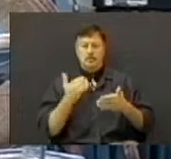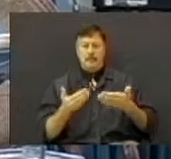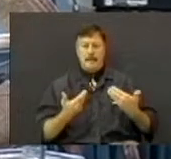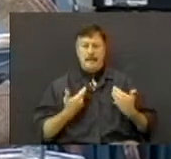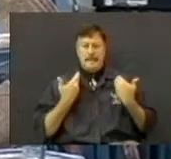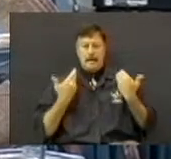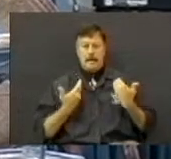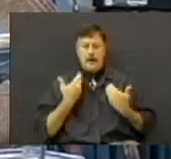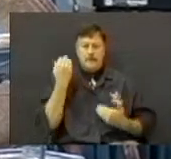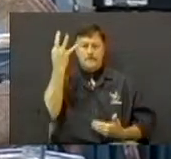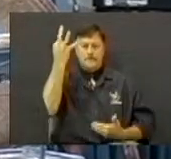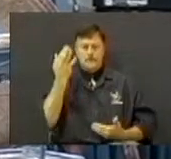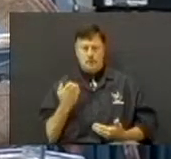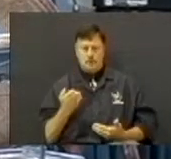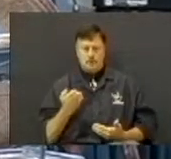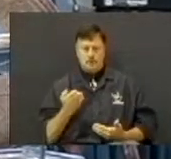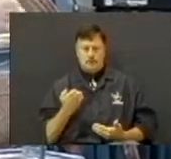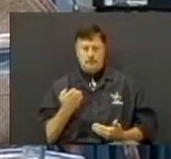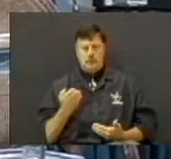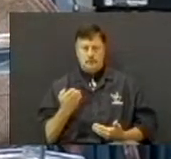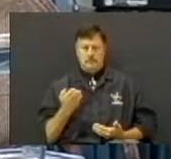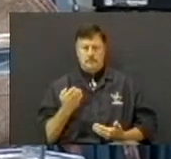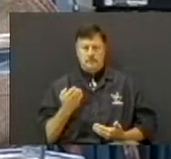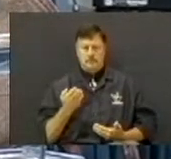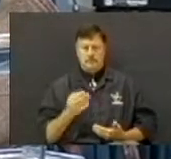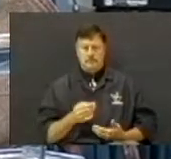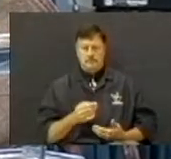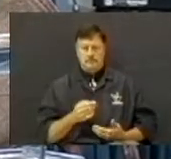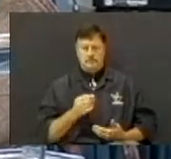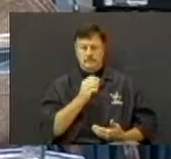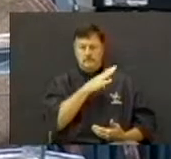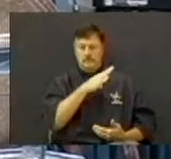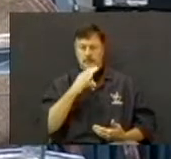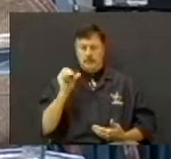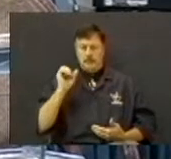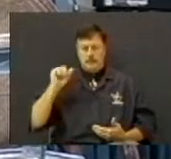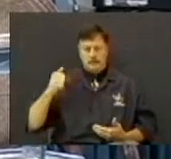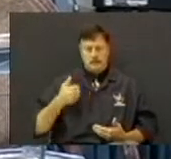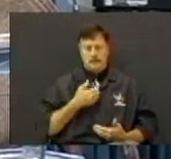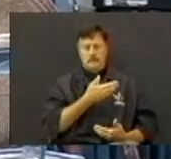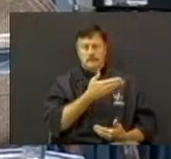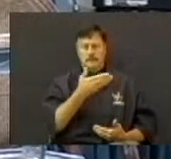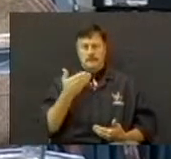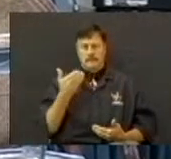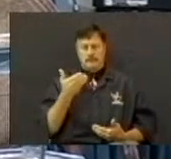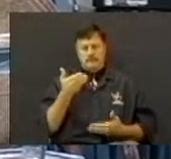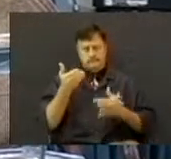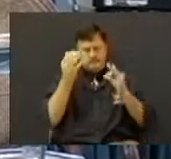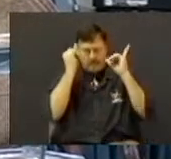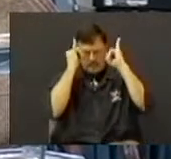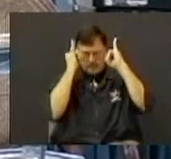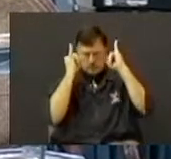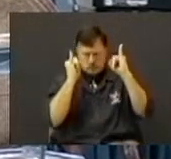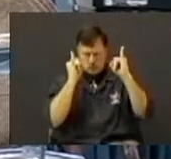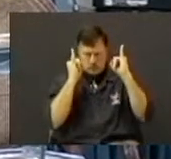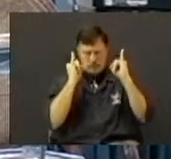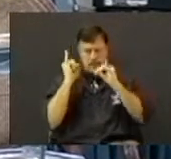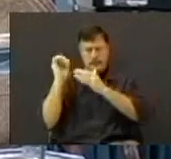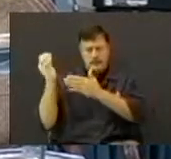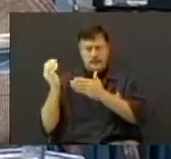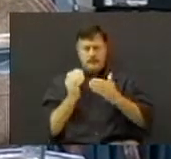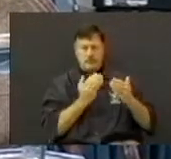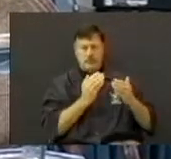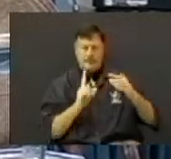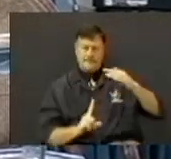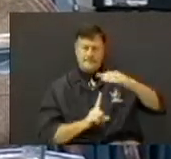and he's giving him exultation, and he brings up